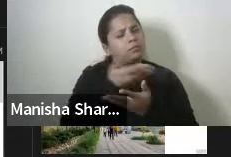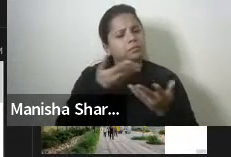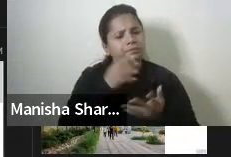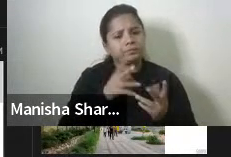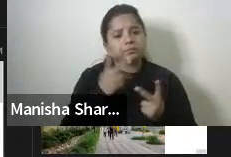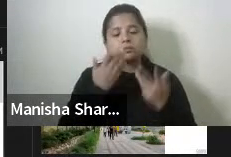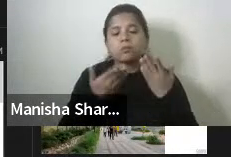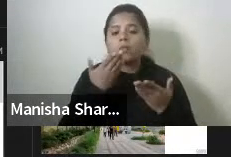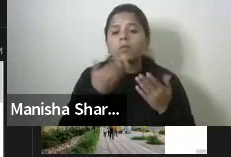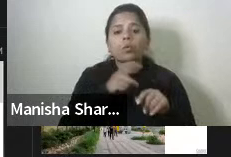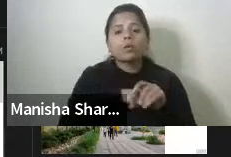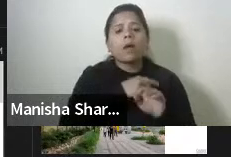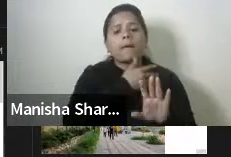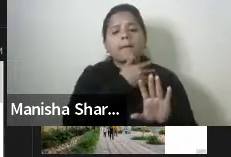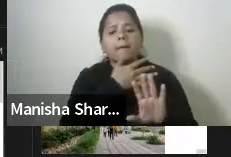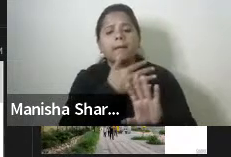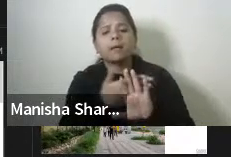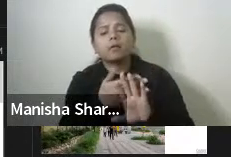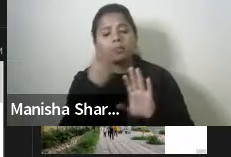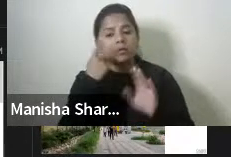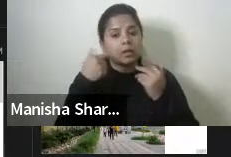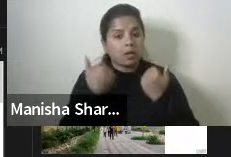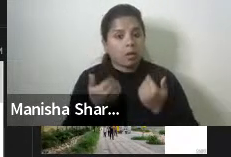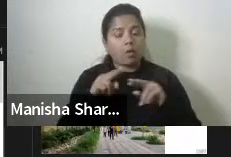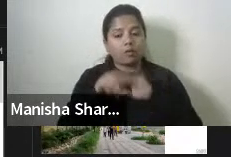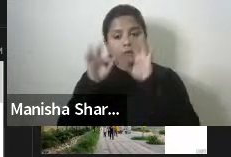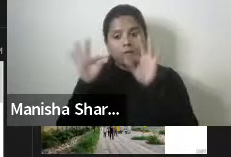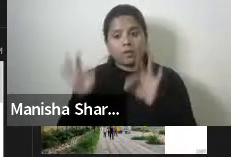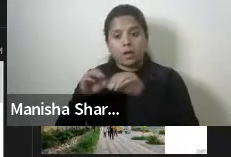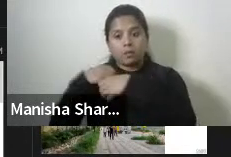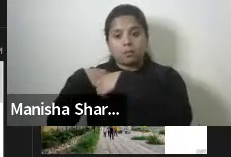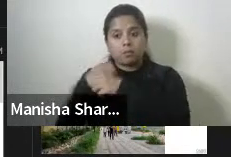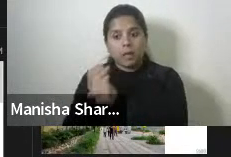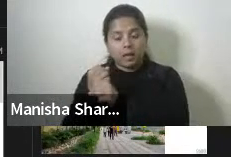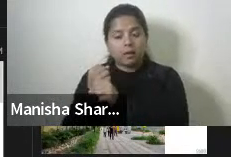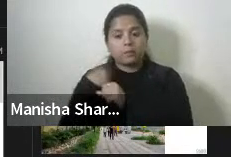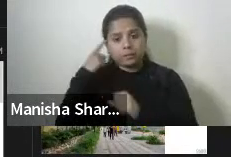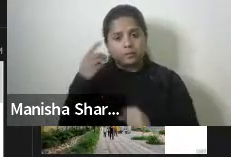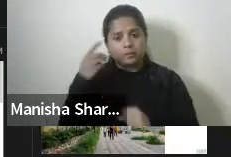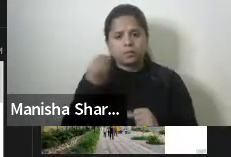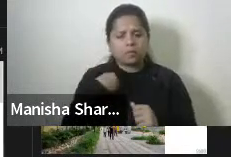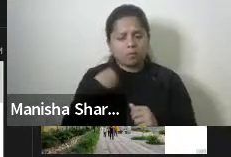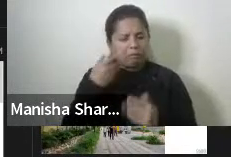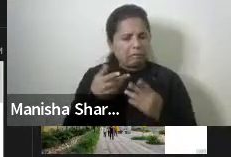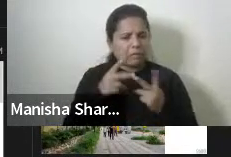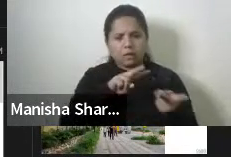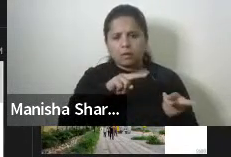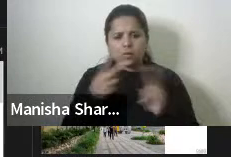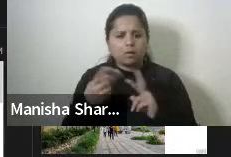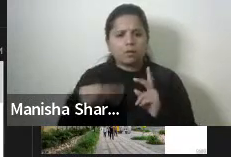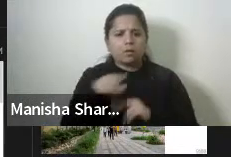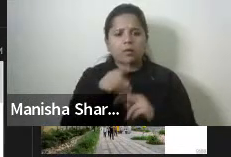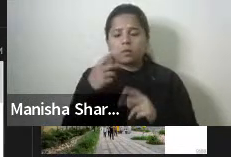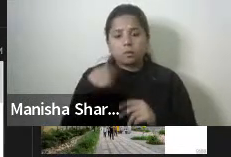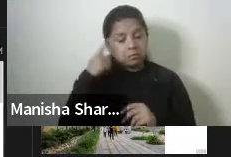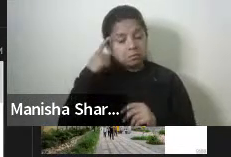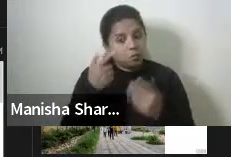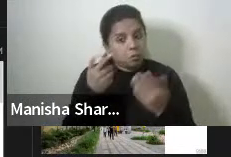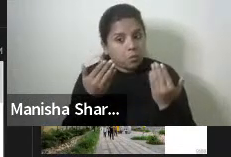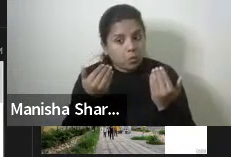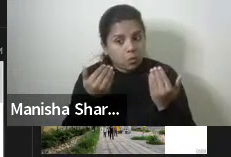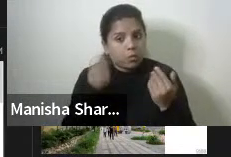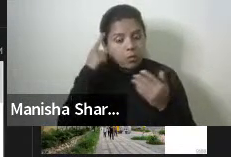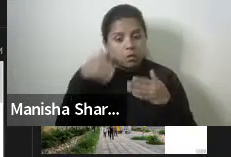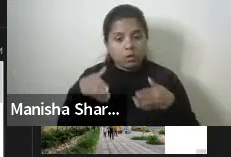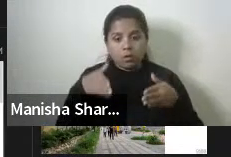over time that we bring now to our projects, mean, ripping out, uh, you know, tired, um, road